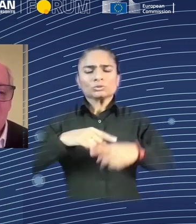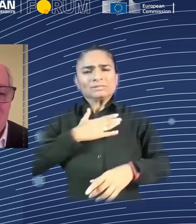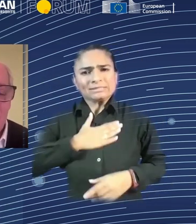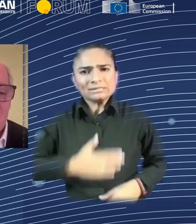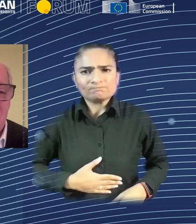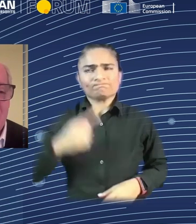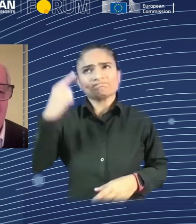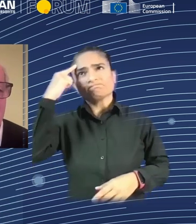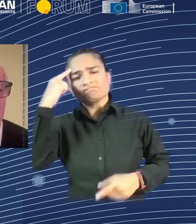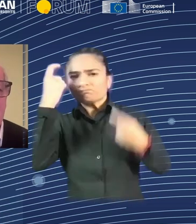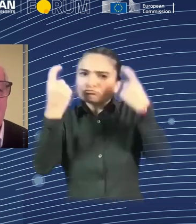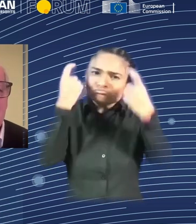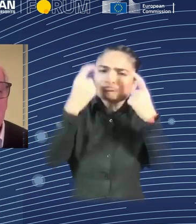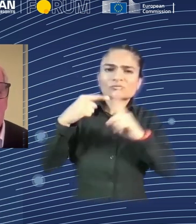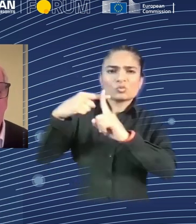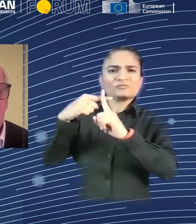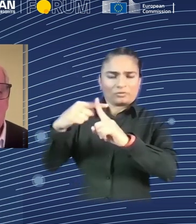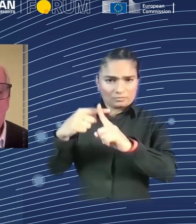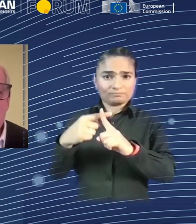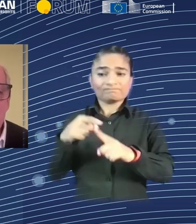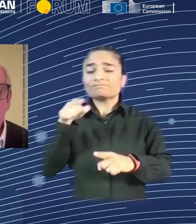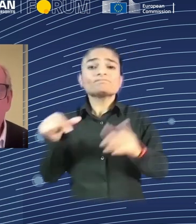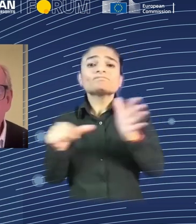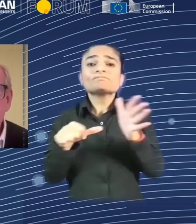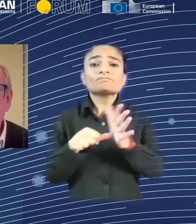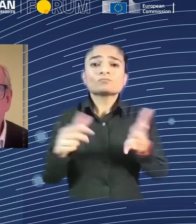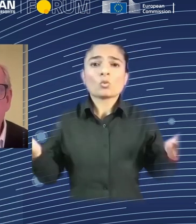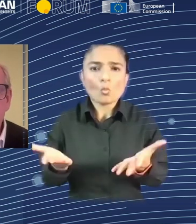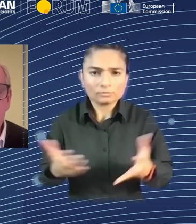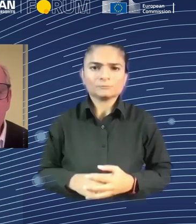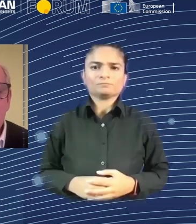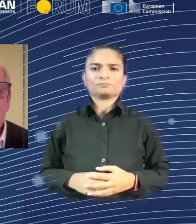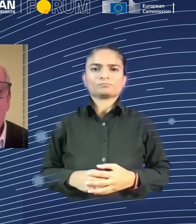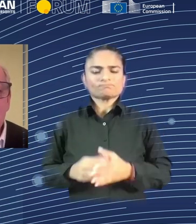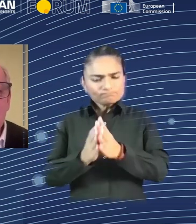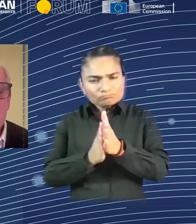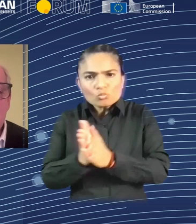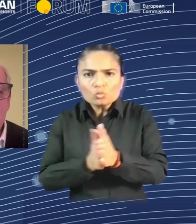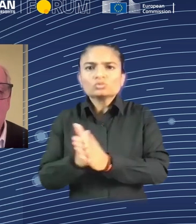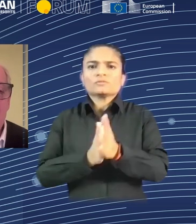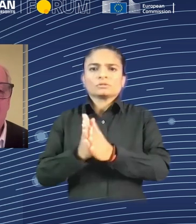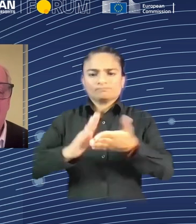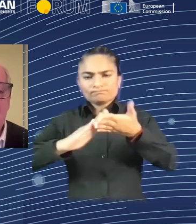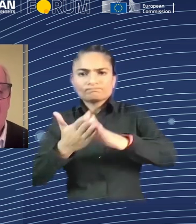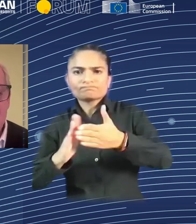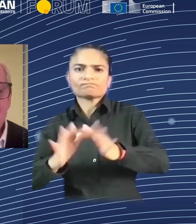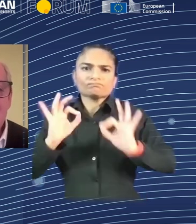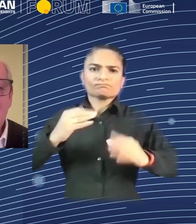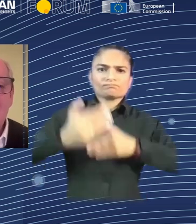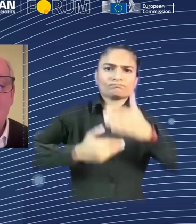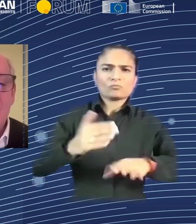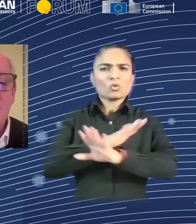motivated wishful thinking, is not a substitute for changing our policies so that we are ready